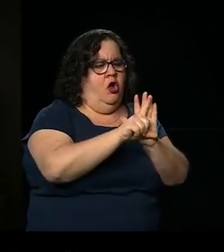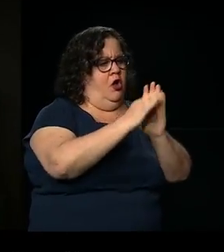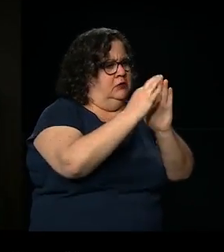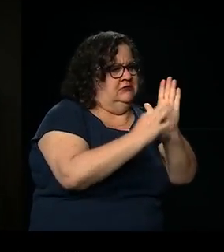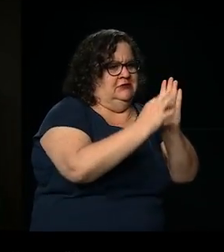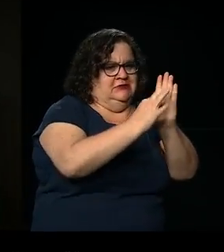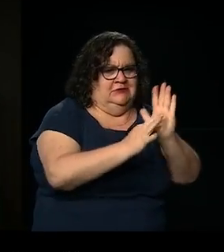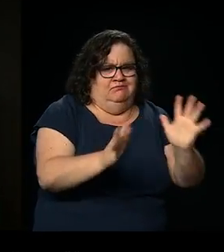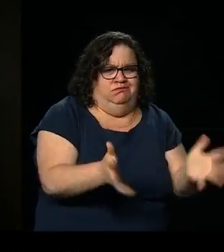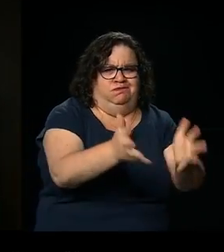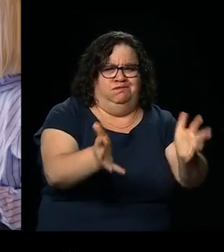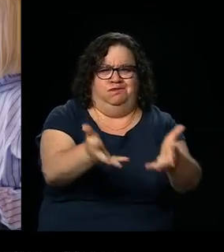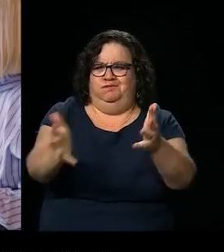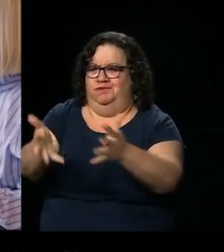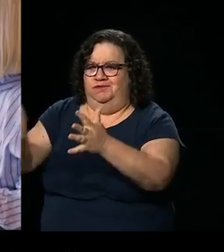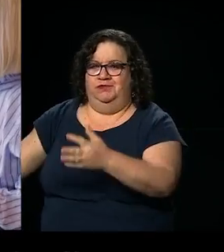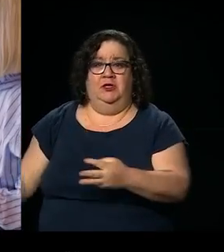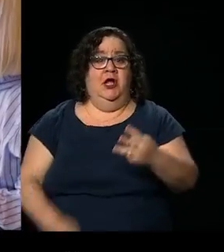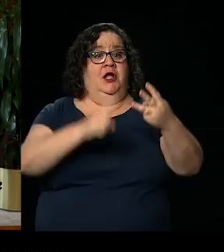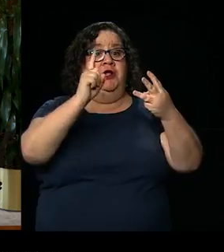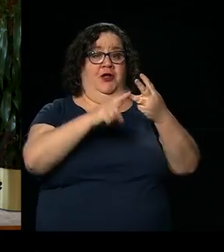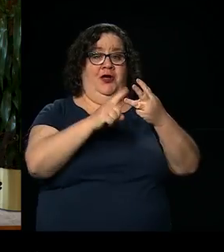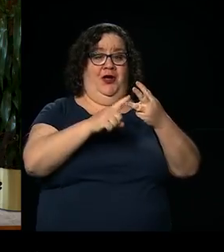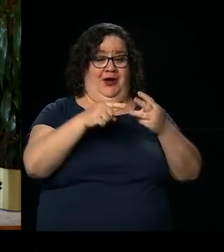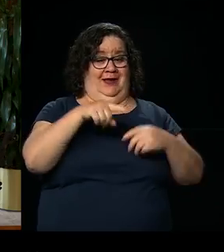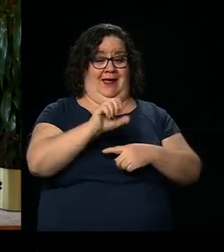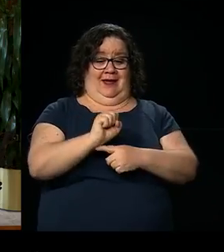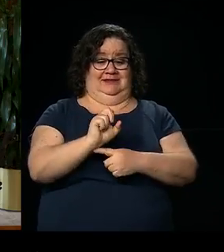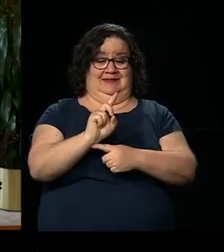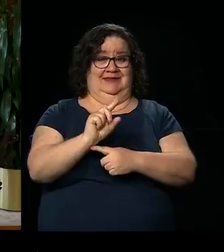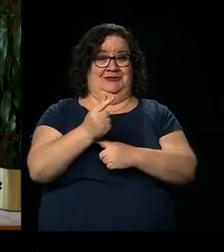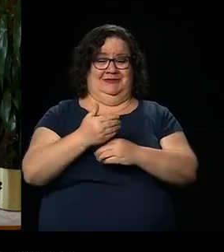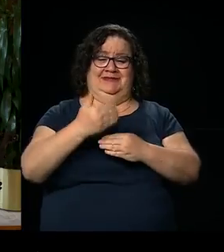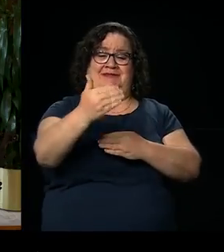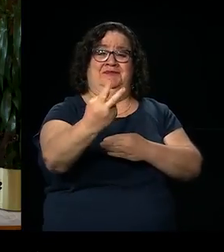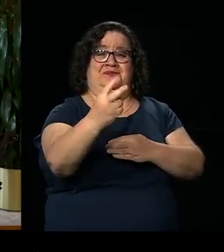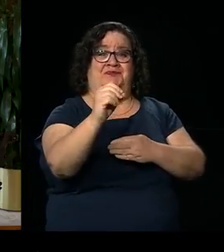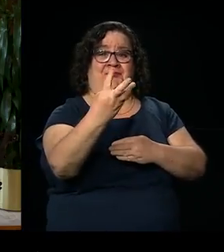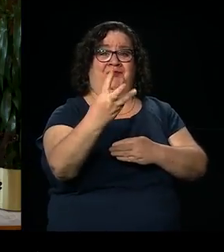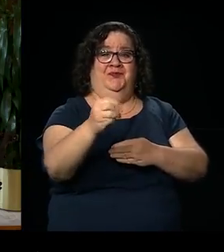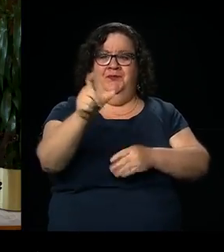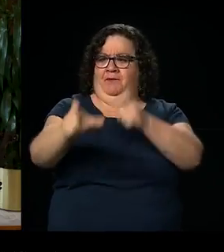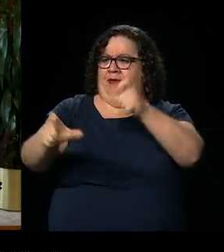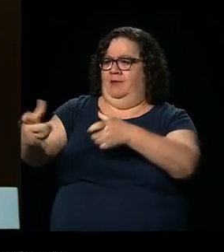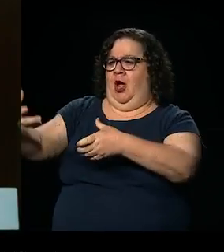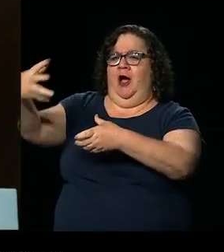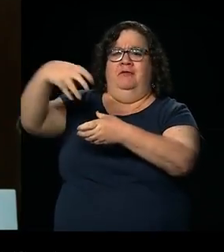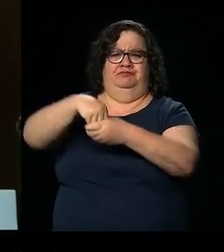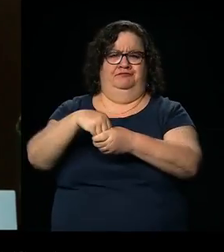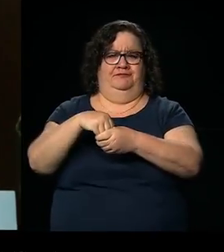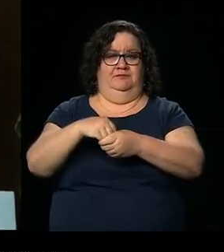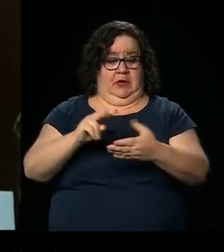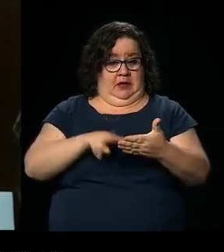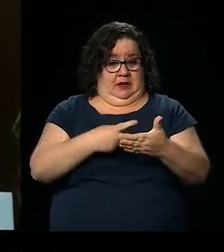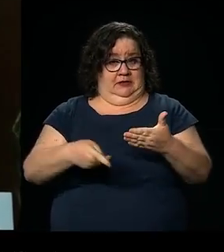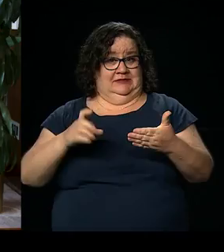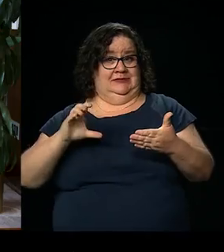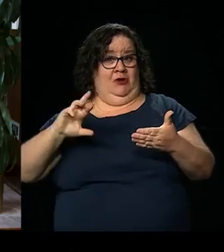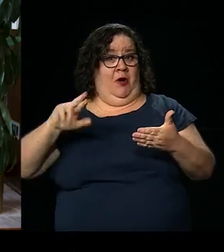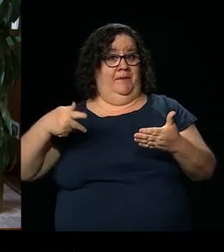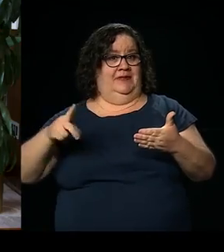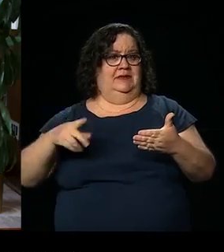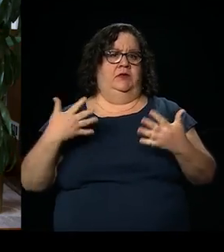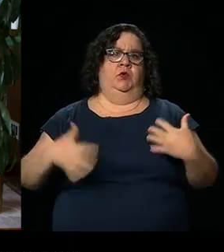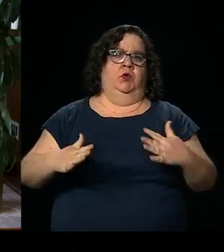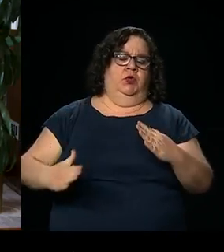Second, to actively promote the adoption of laws. And then, to integrate these questions in the sustainable development goals.